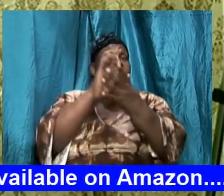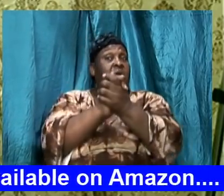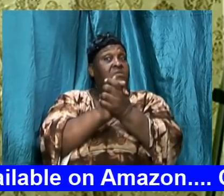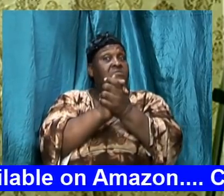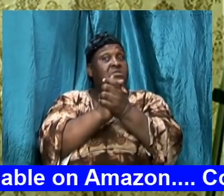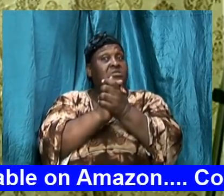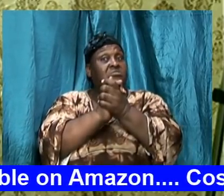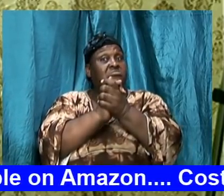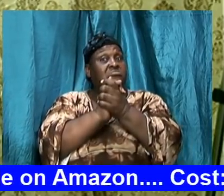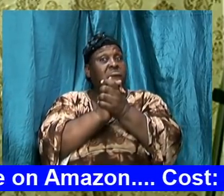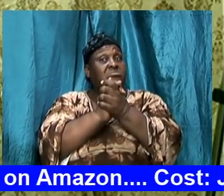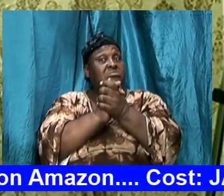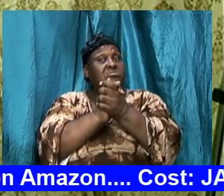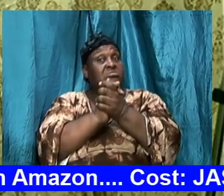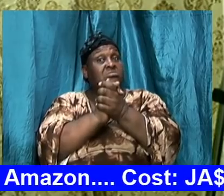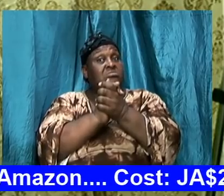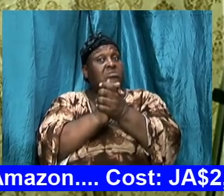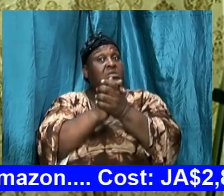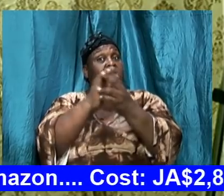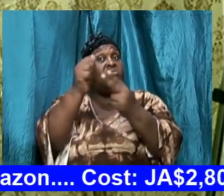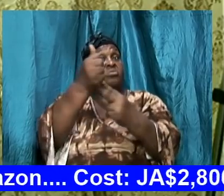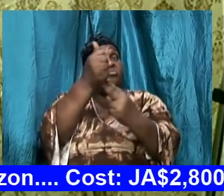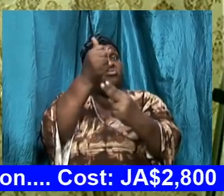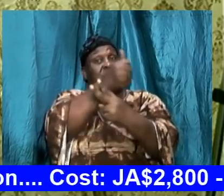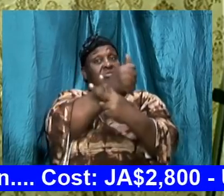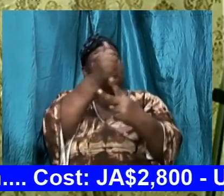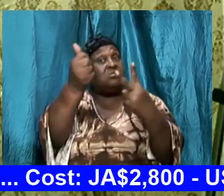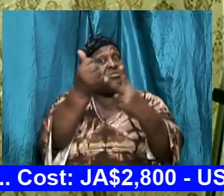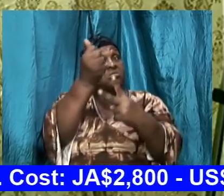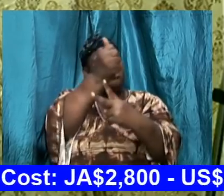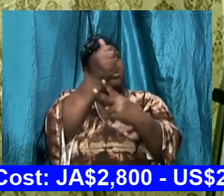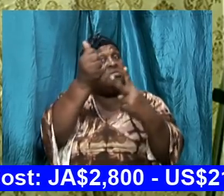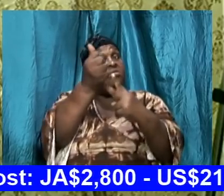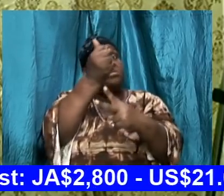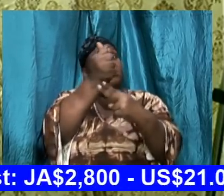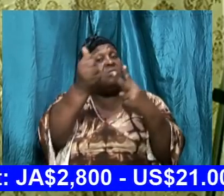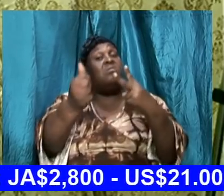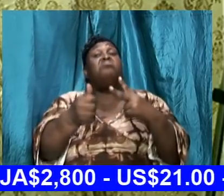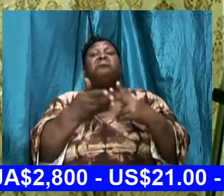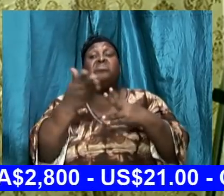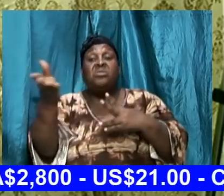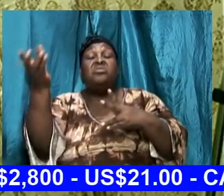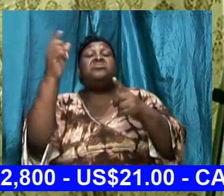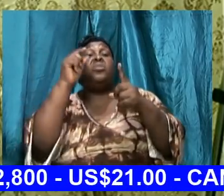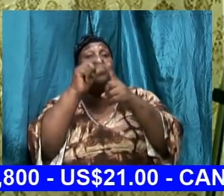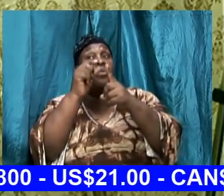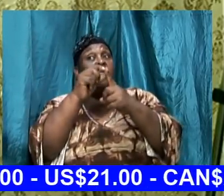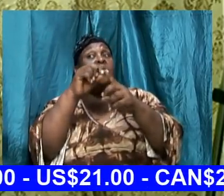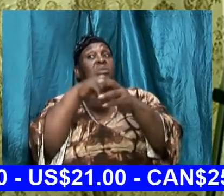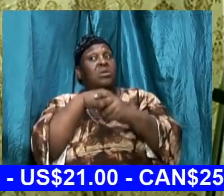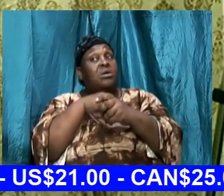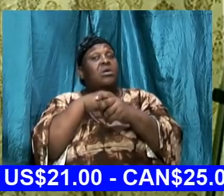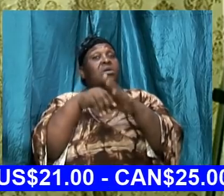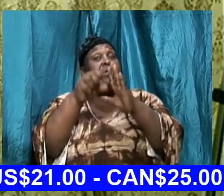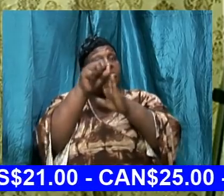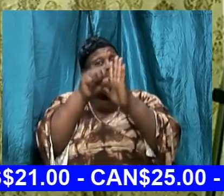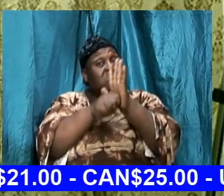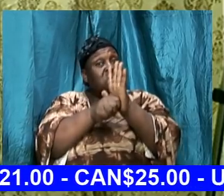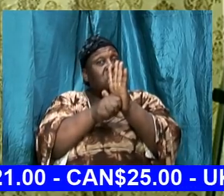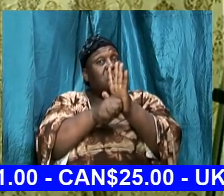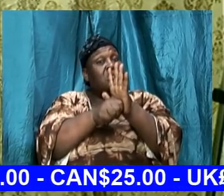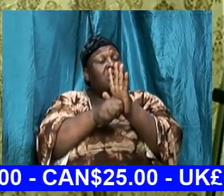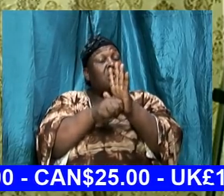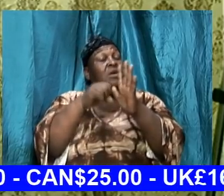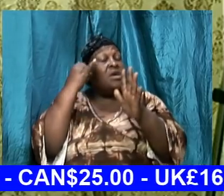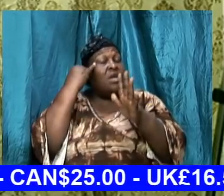of things that are sins against the body there is a word in scripture that if the word was dwelling